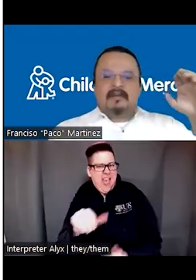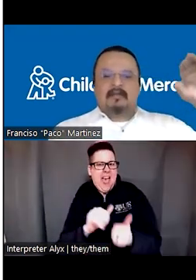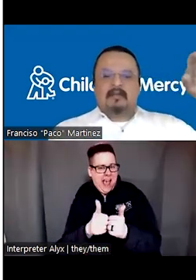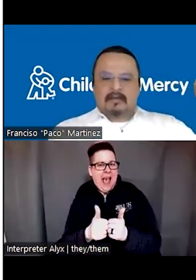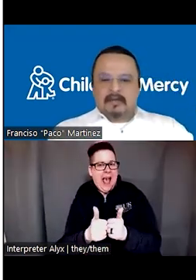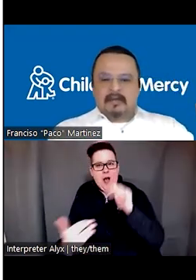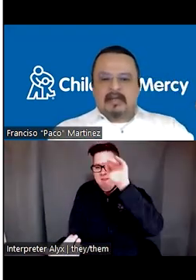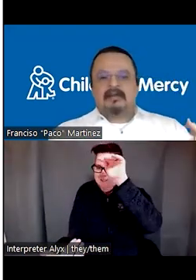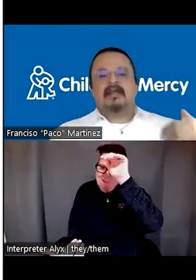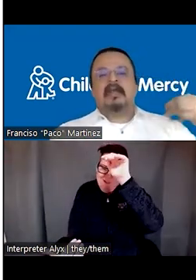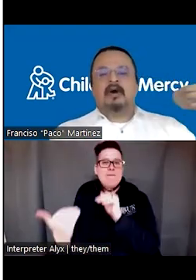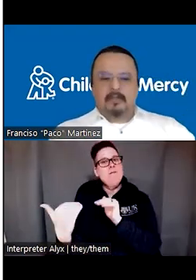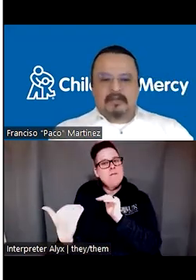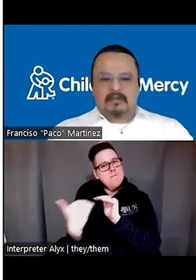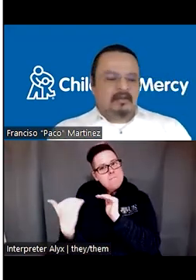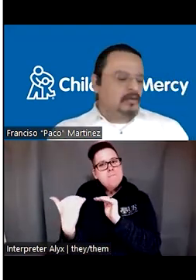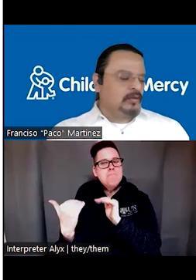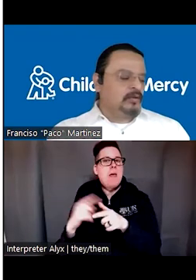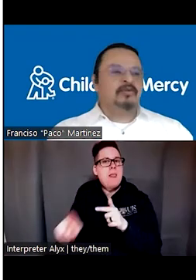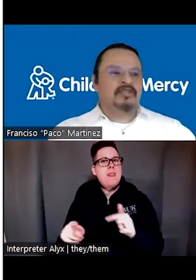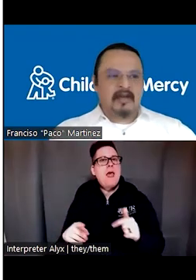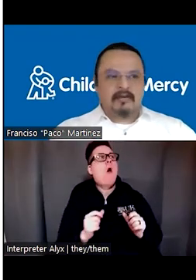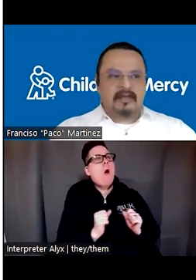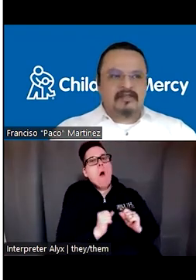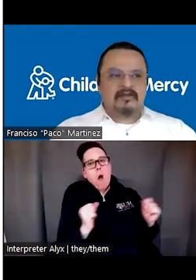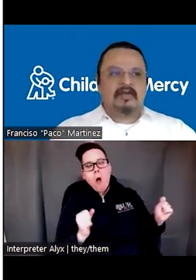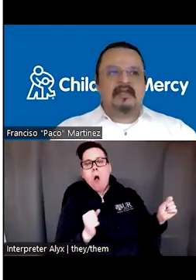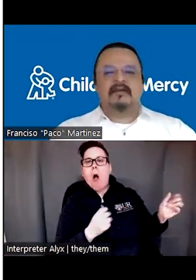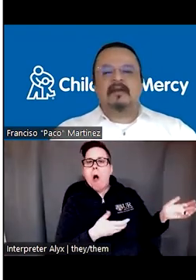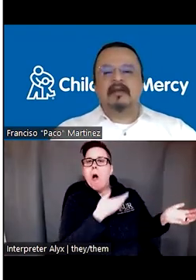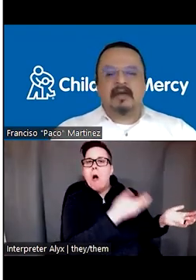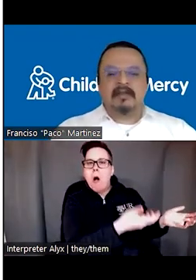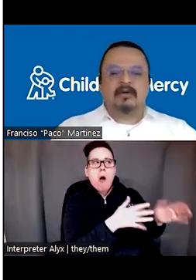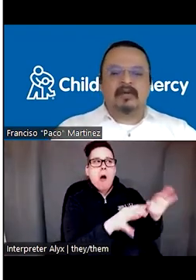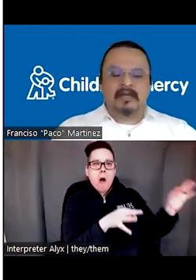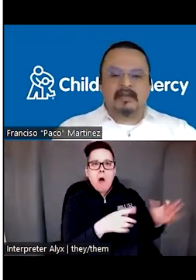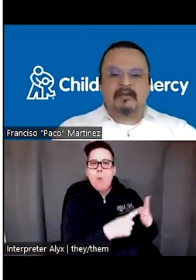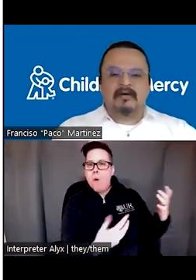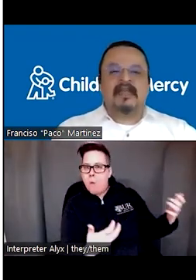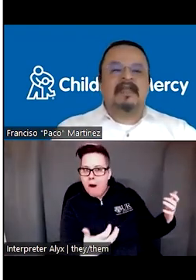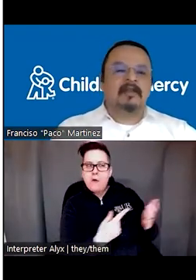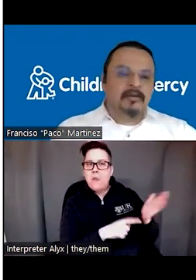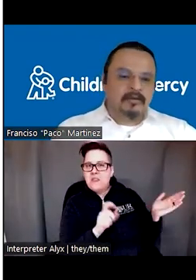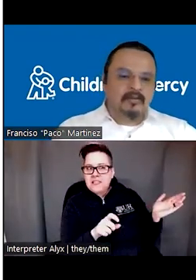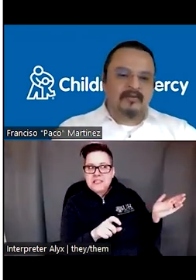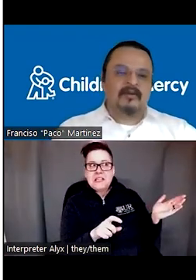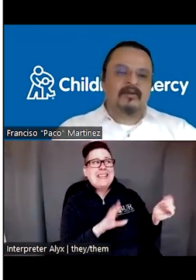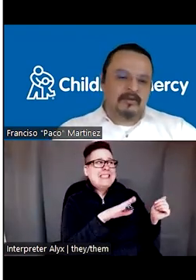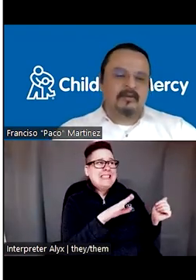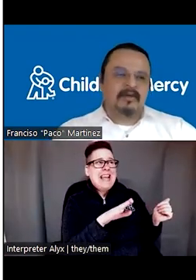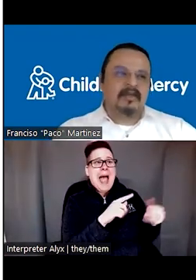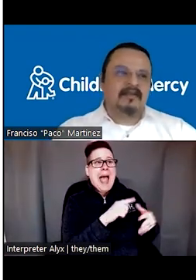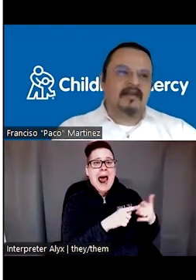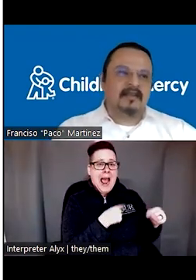can break the barrier and they can open to, to share with us what they really want or need or can do. Because